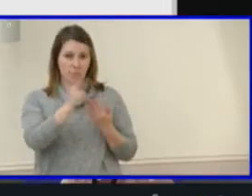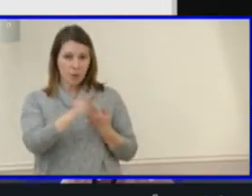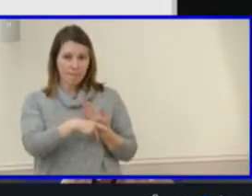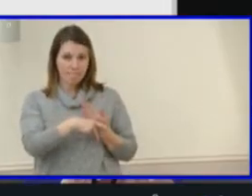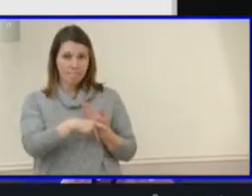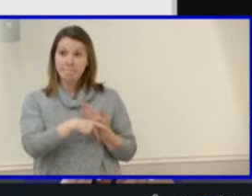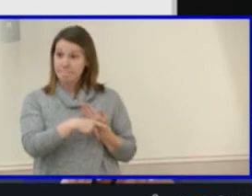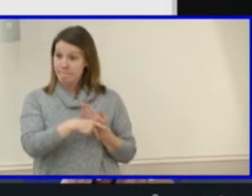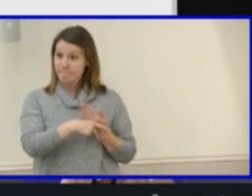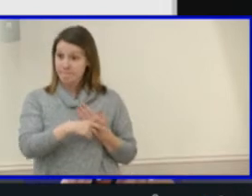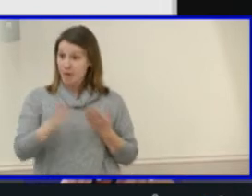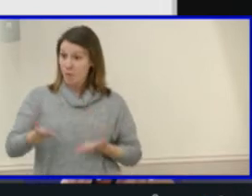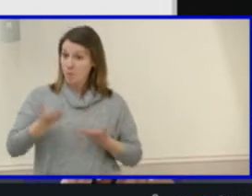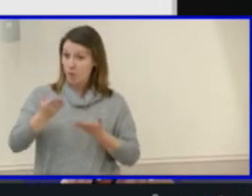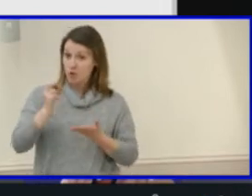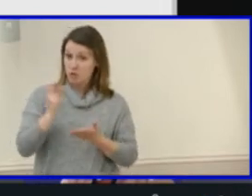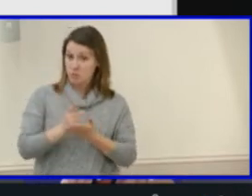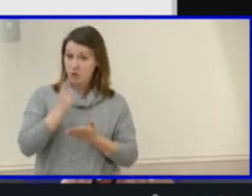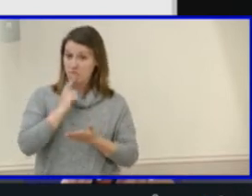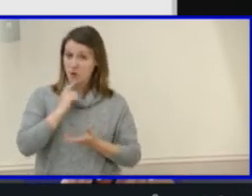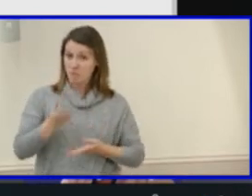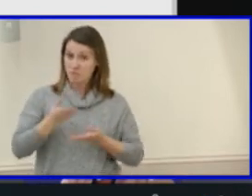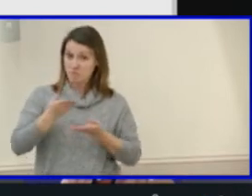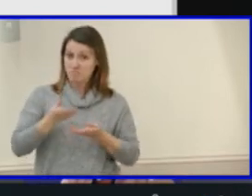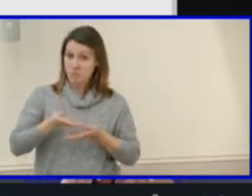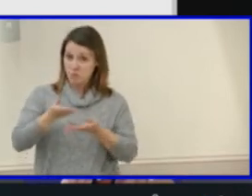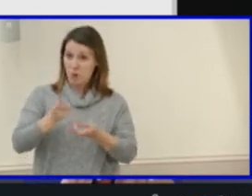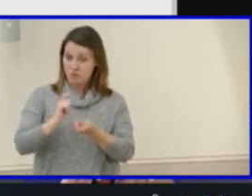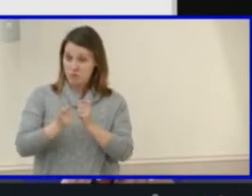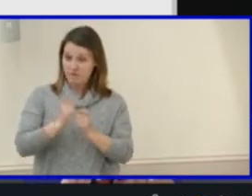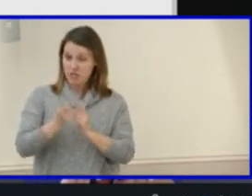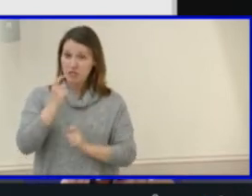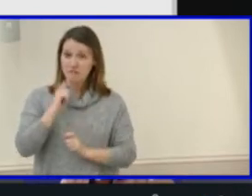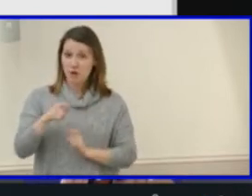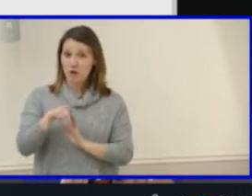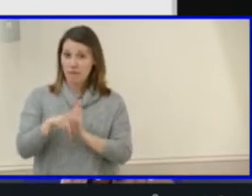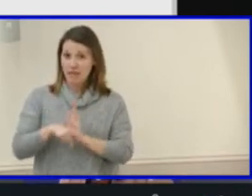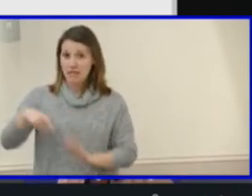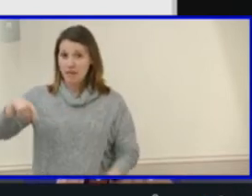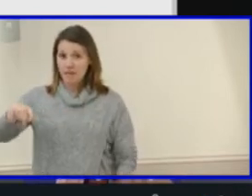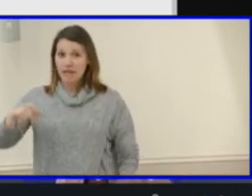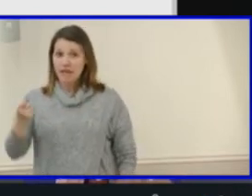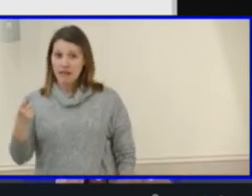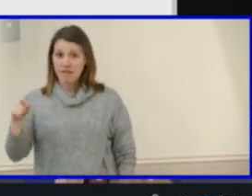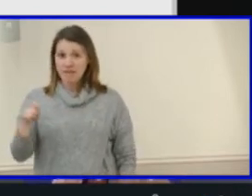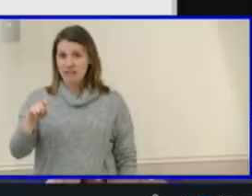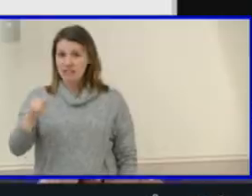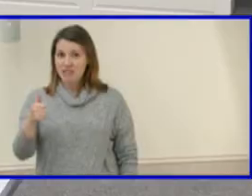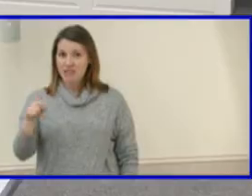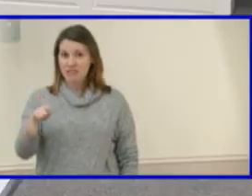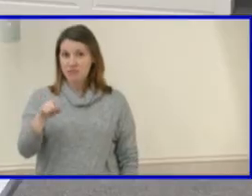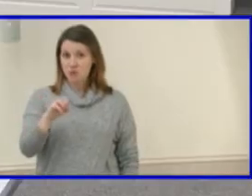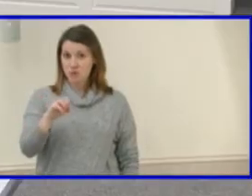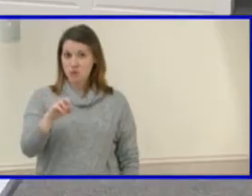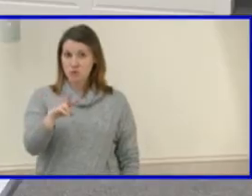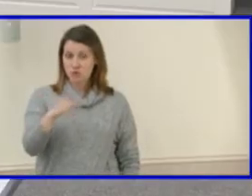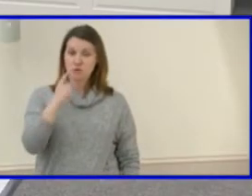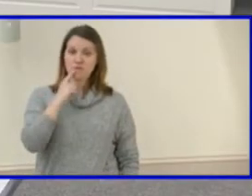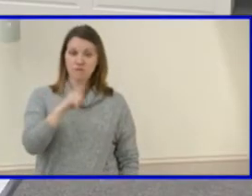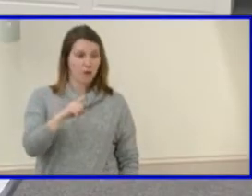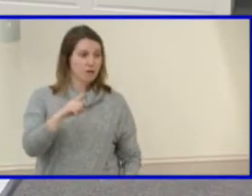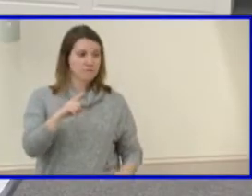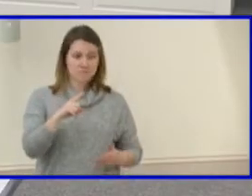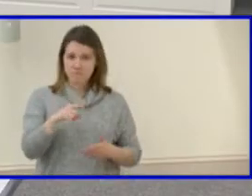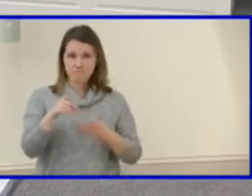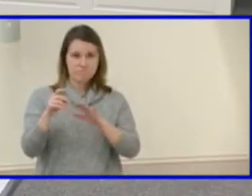Is there a motion to approve proposed revisions to policy P11-10-002 volunteer program? So